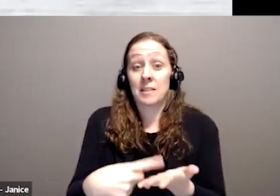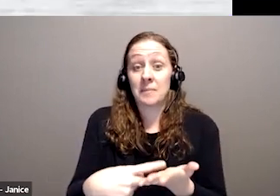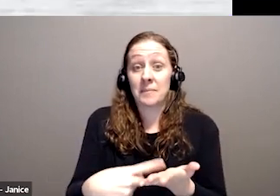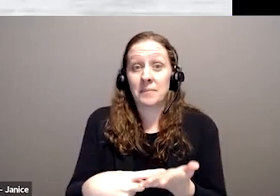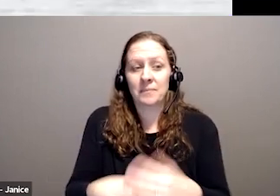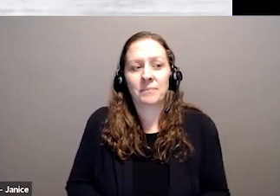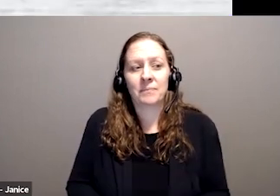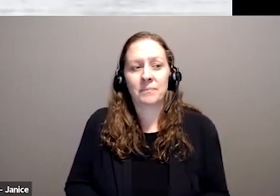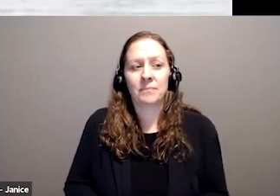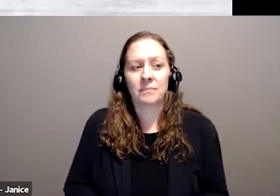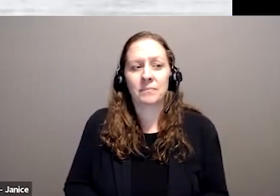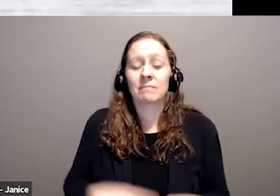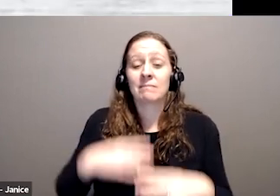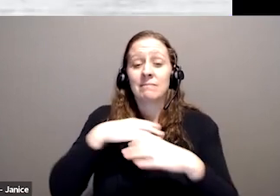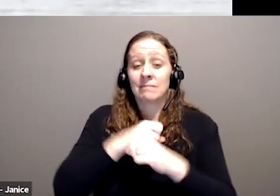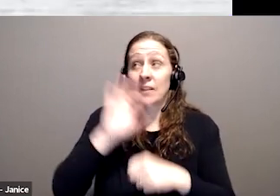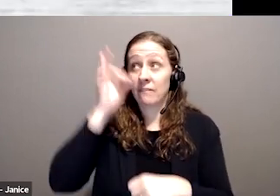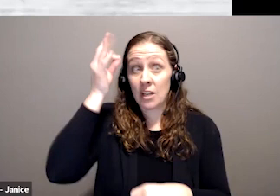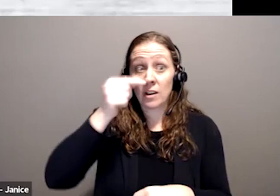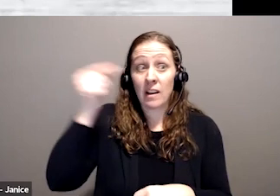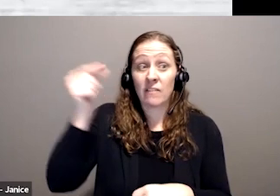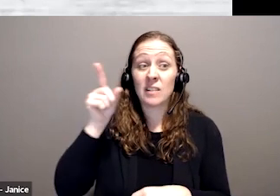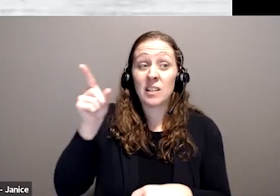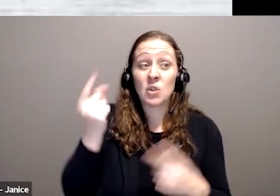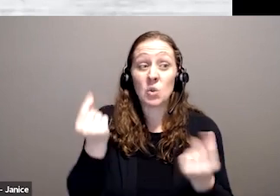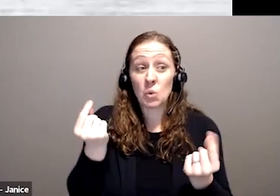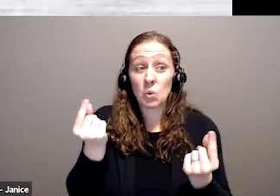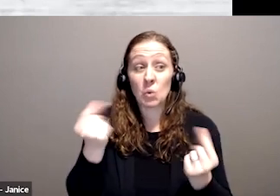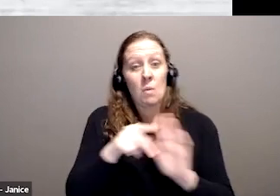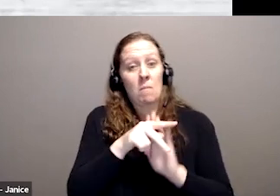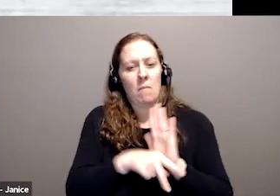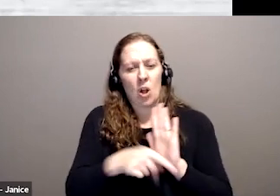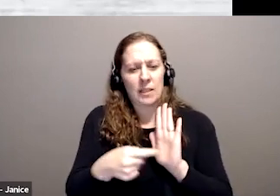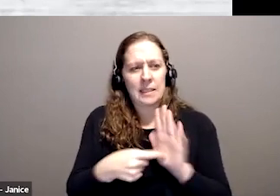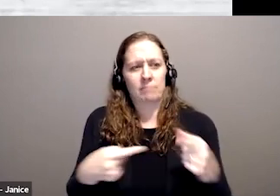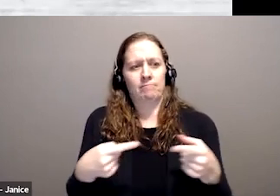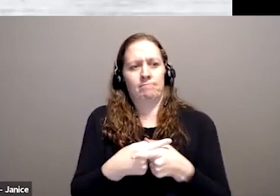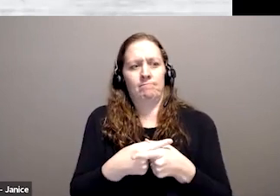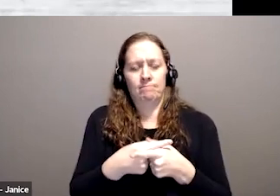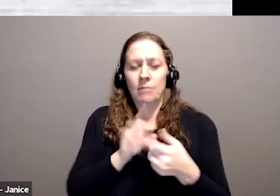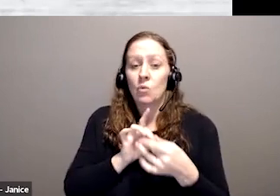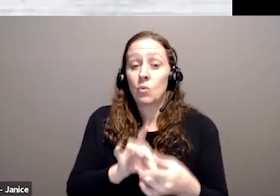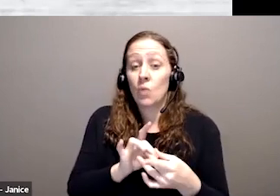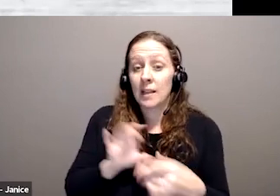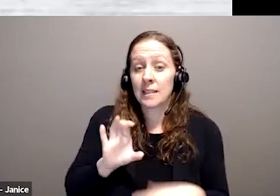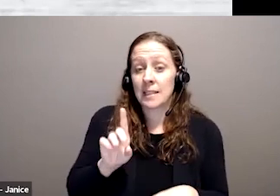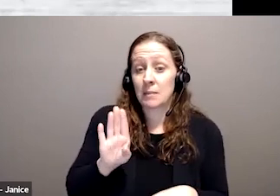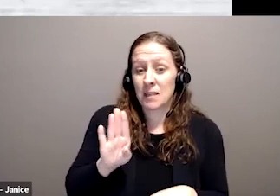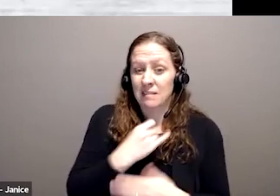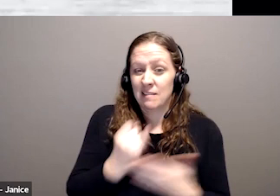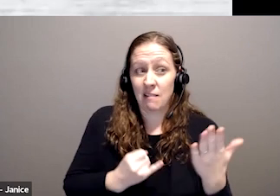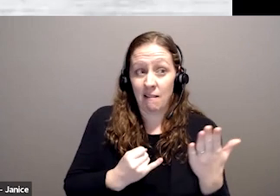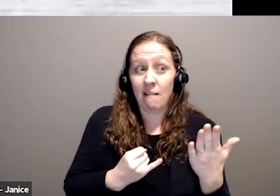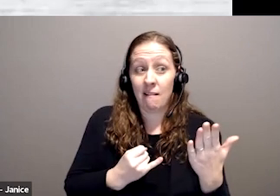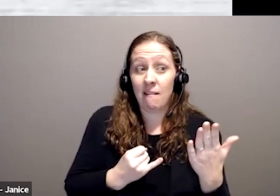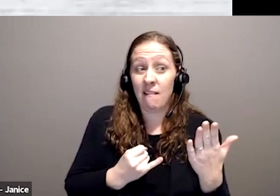In short, the federal government must solve a contradiction in policy principles respecting the design of the CDB. This